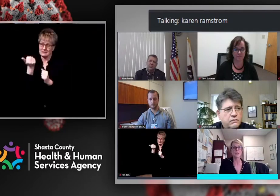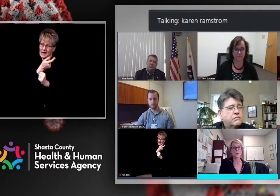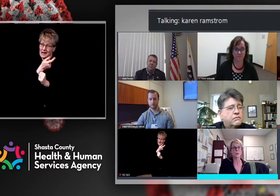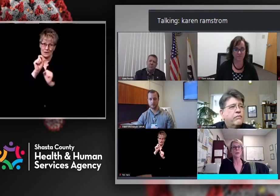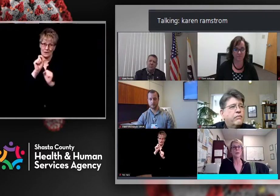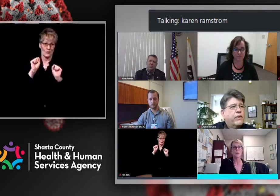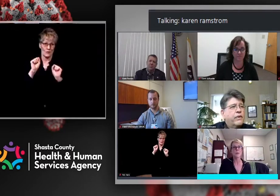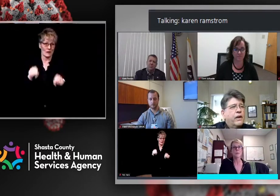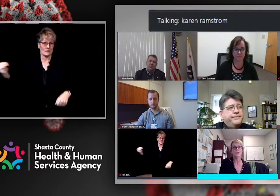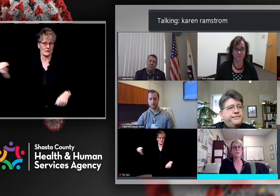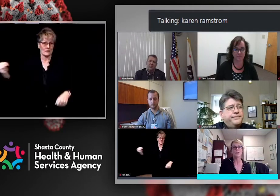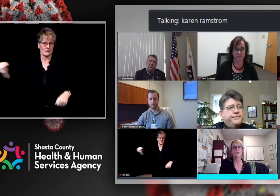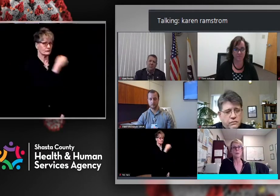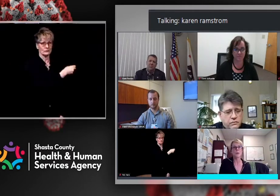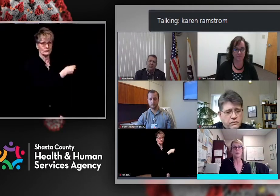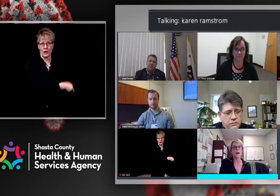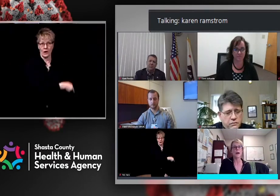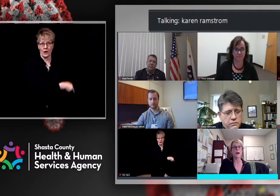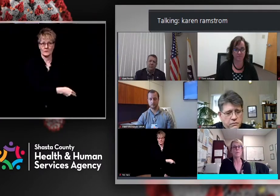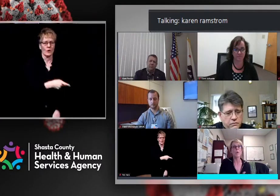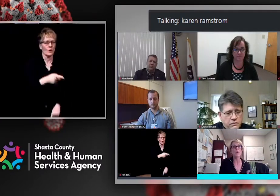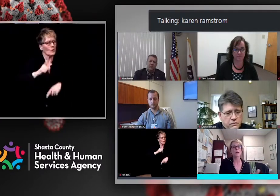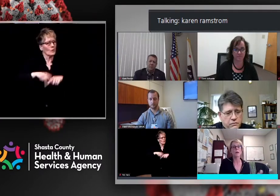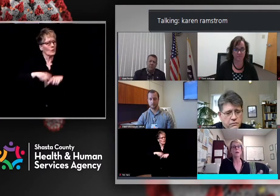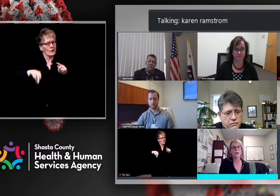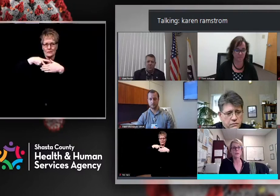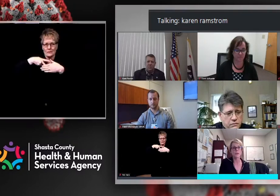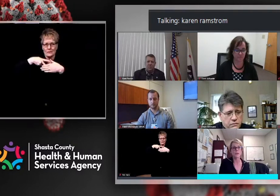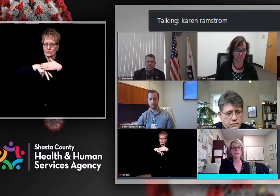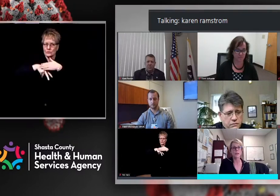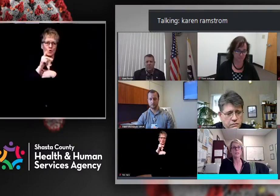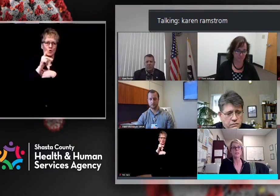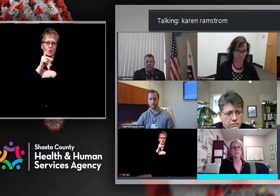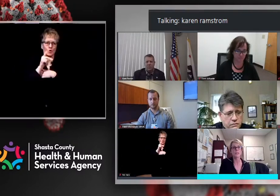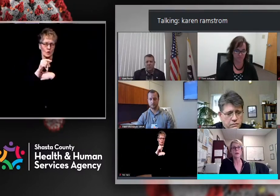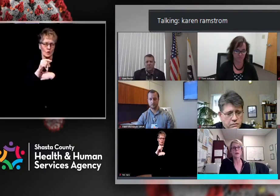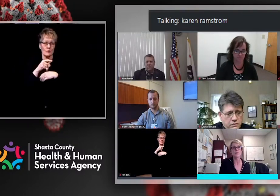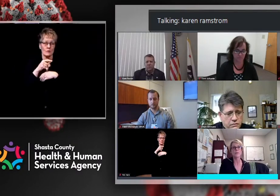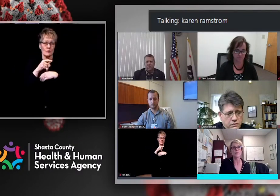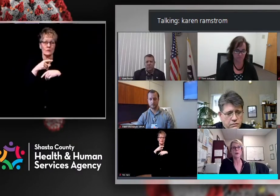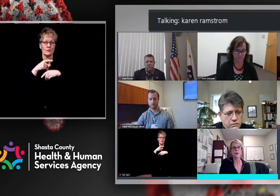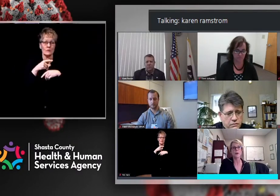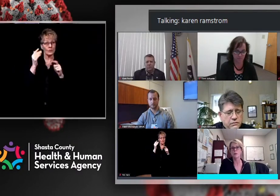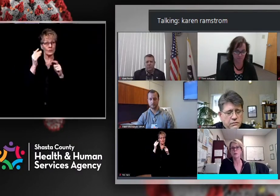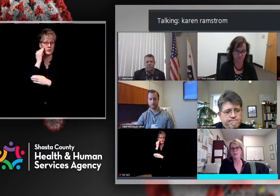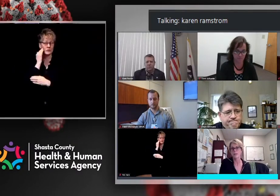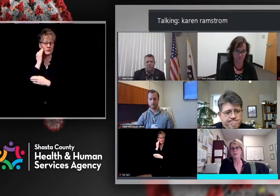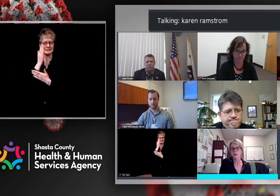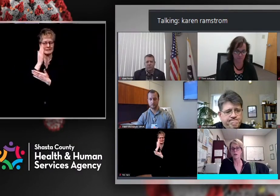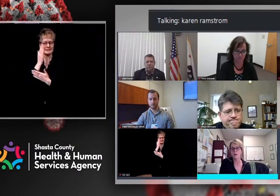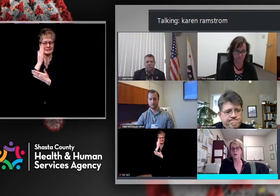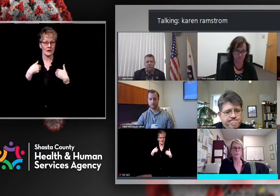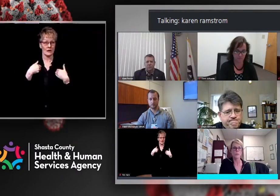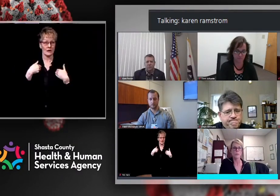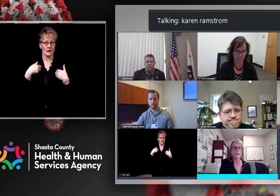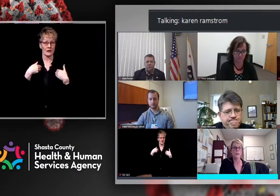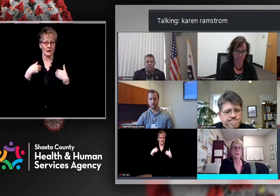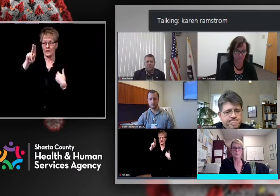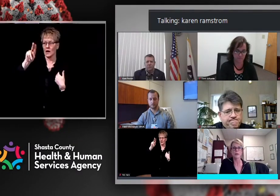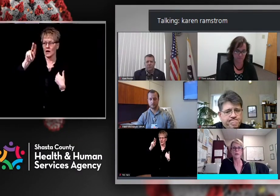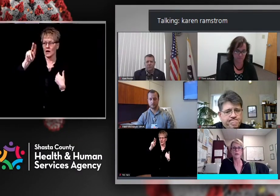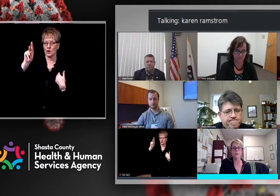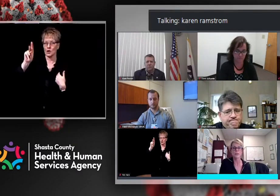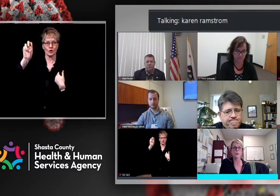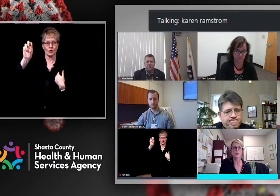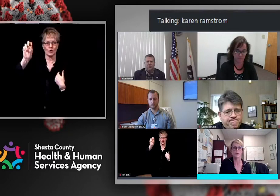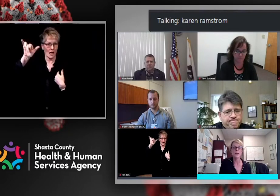unpredictable. But we do know that people who have more underlying health conditions do have a harder time and stay in the hospital longer might end up in